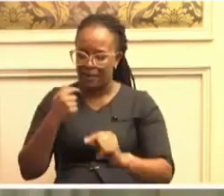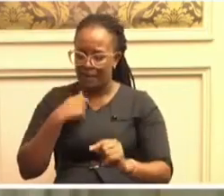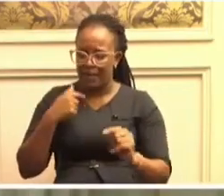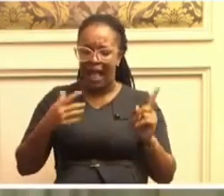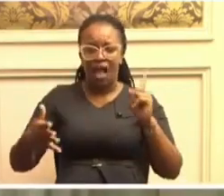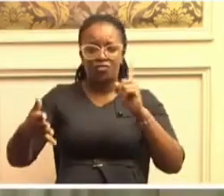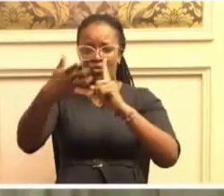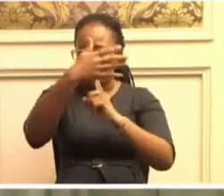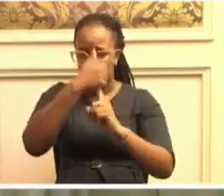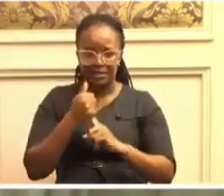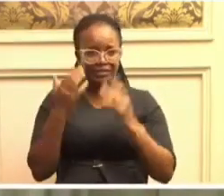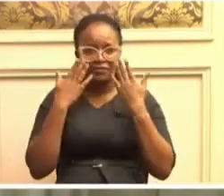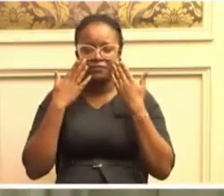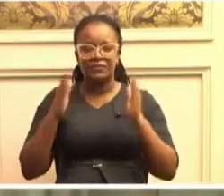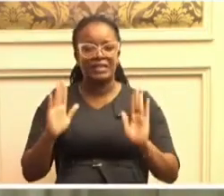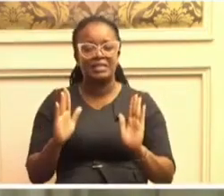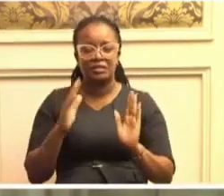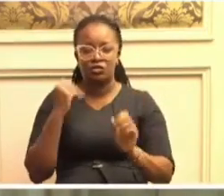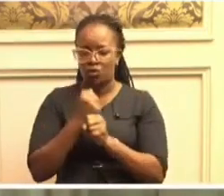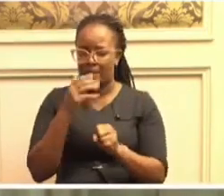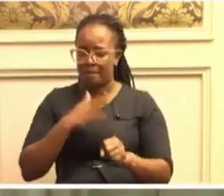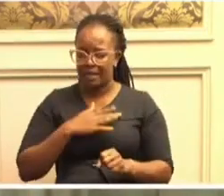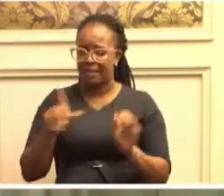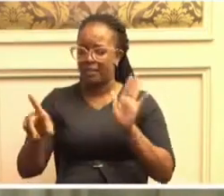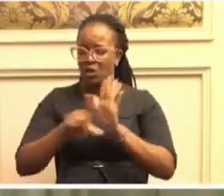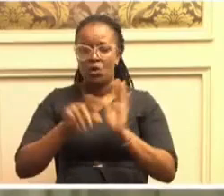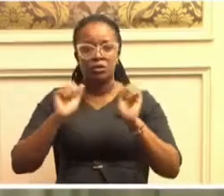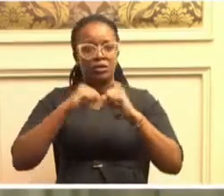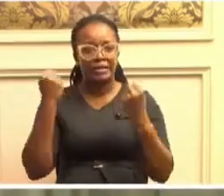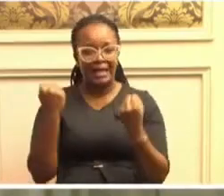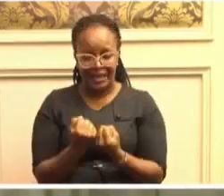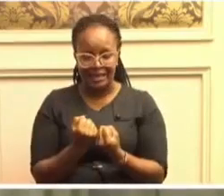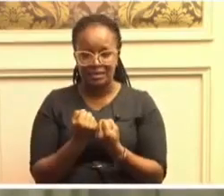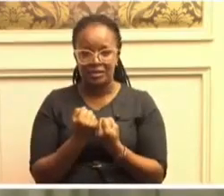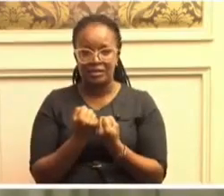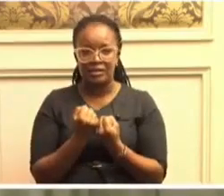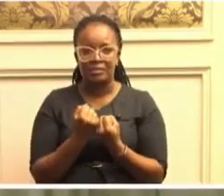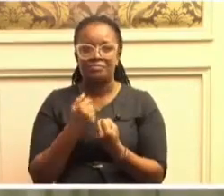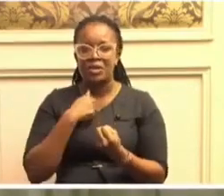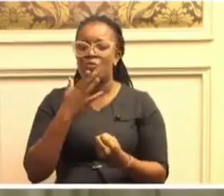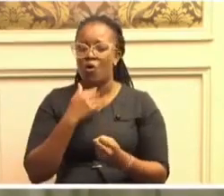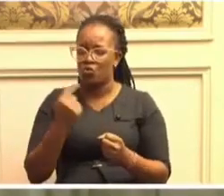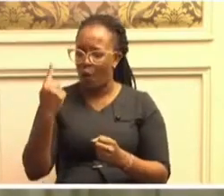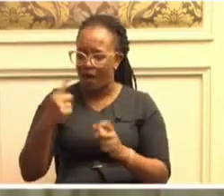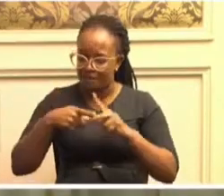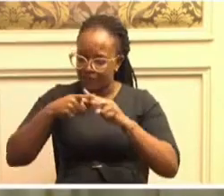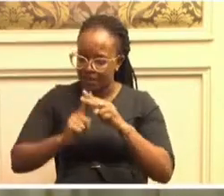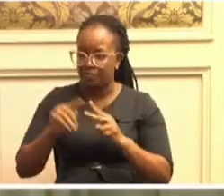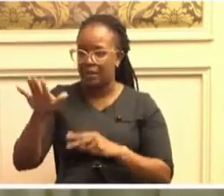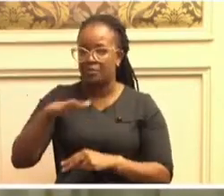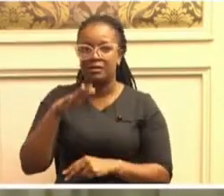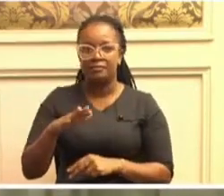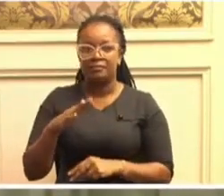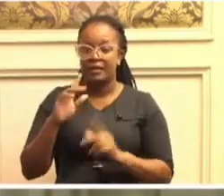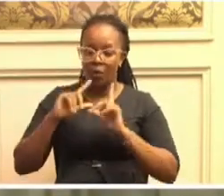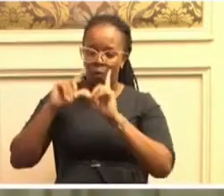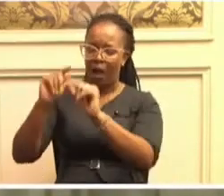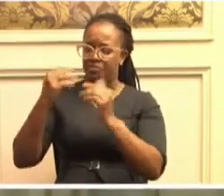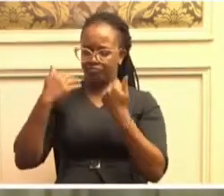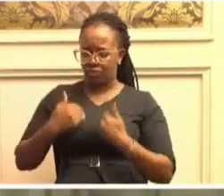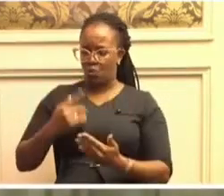-point agenda as president of the law society. I need to go and fix parliament. Then he told me, no, you can't go to parliament